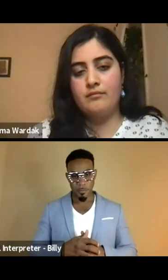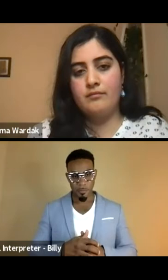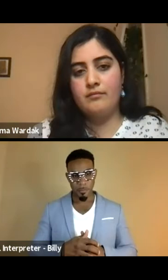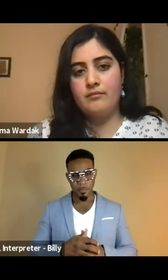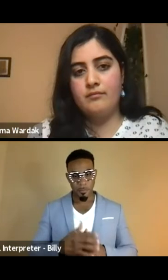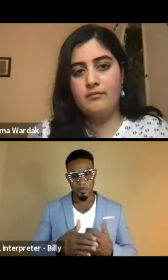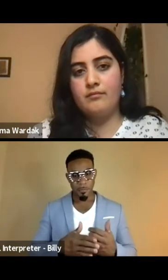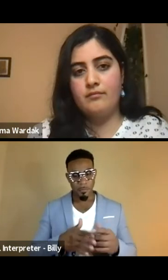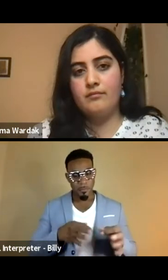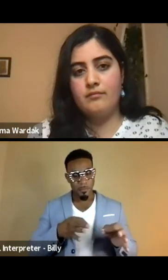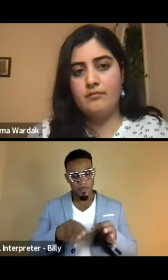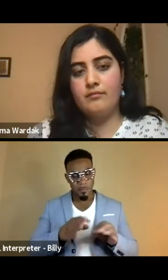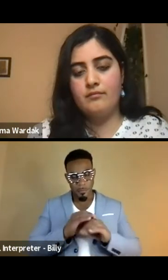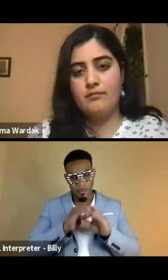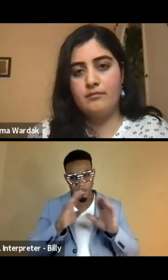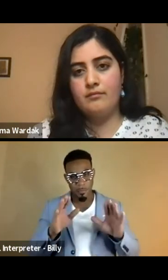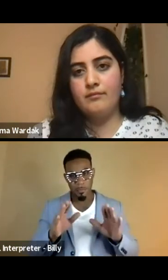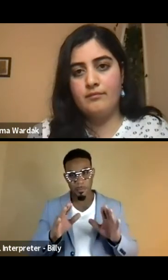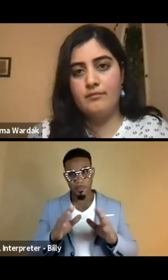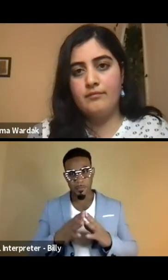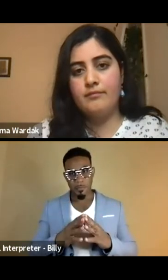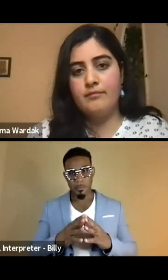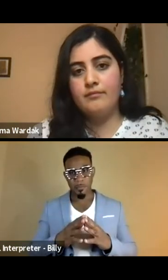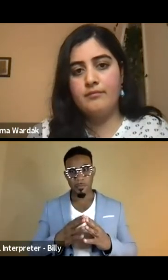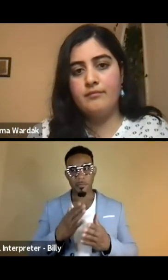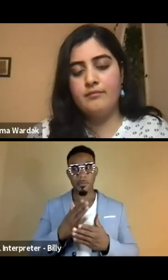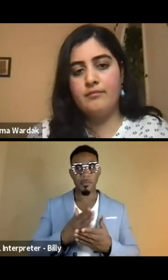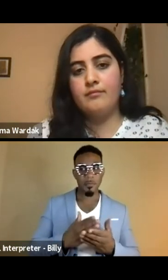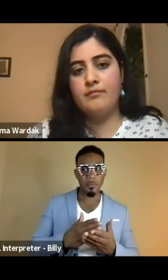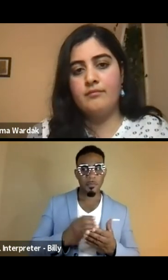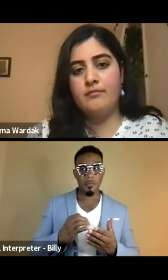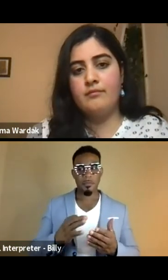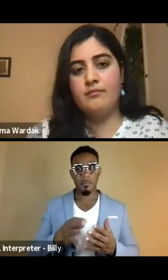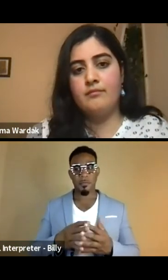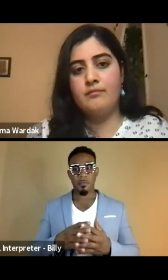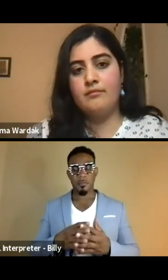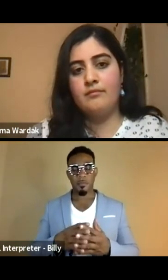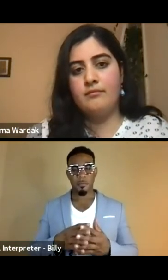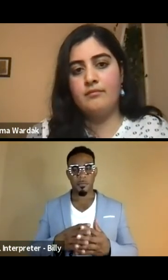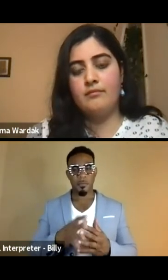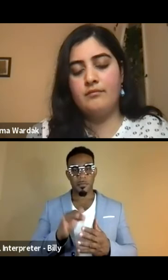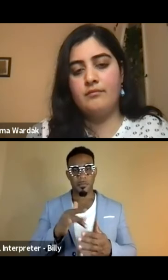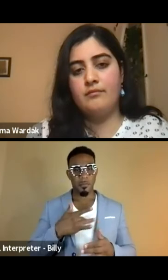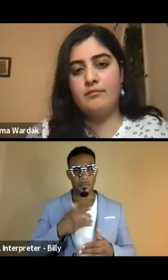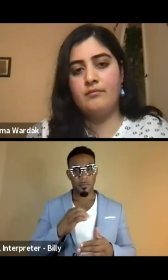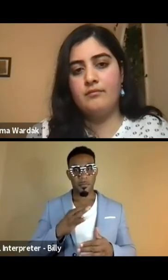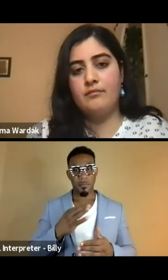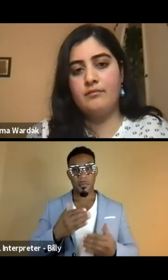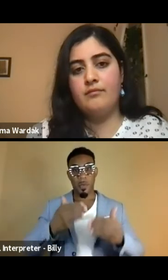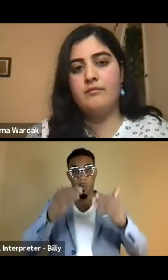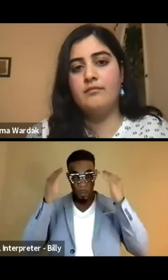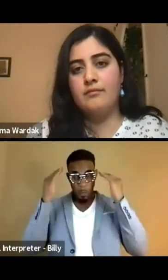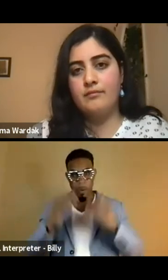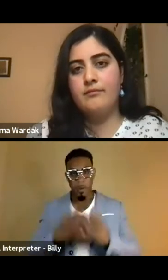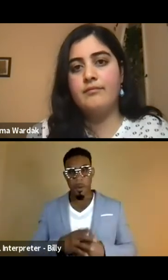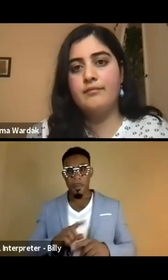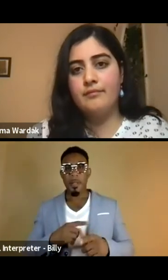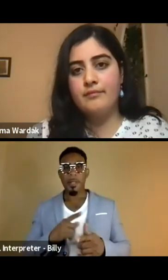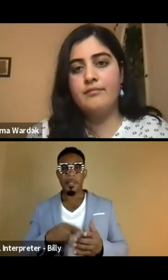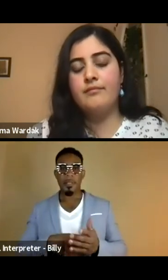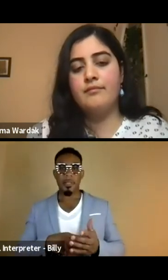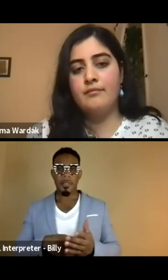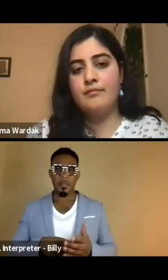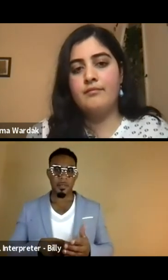kind of articulated, uh, some of, uh, of that feeling of overwhelm that this,